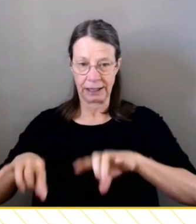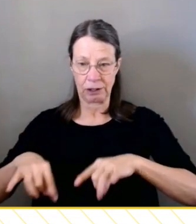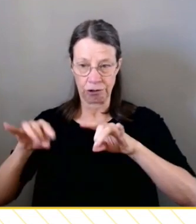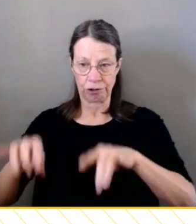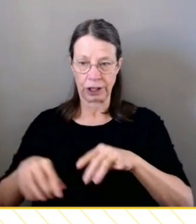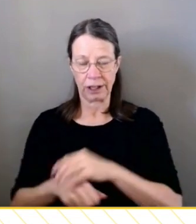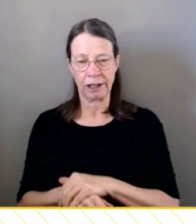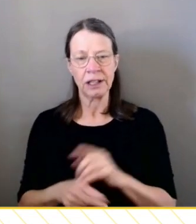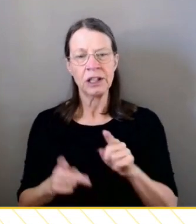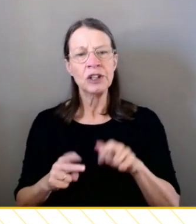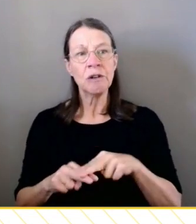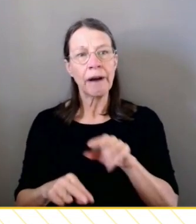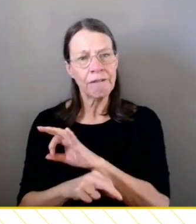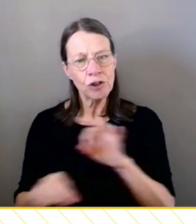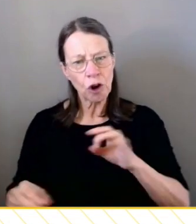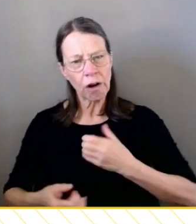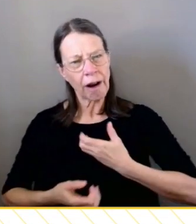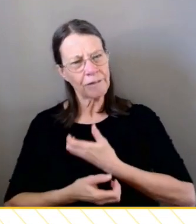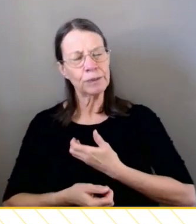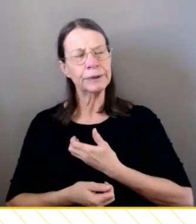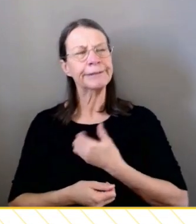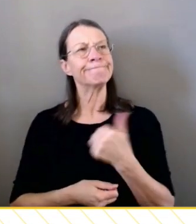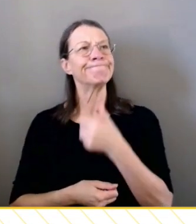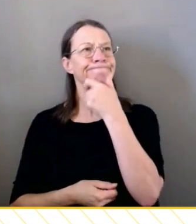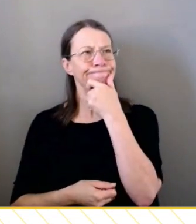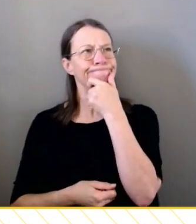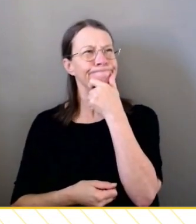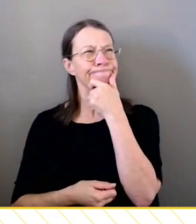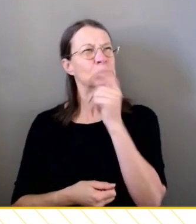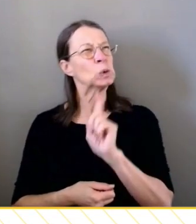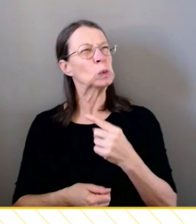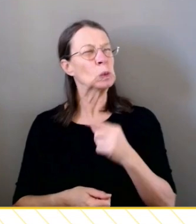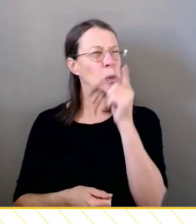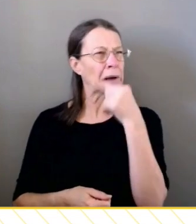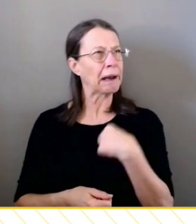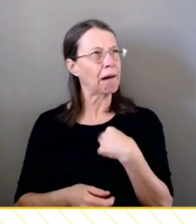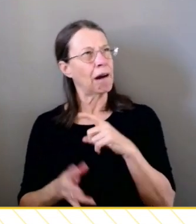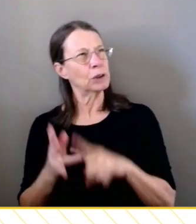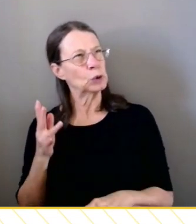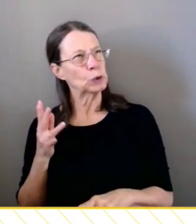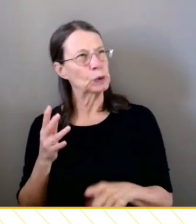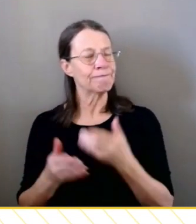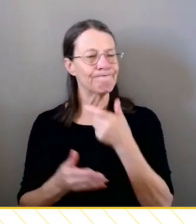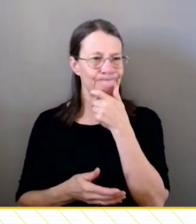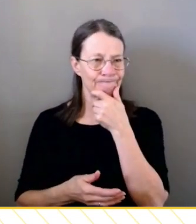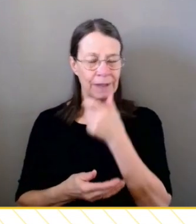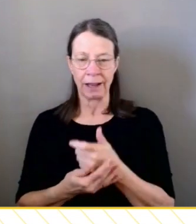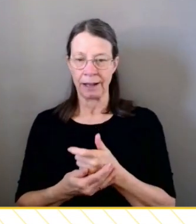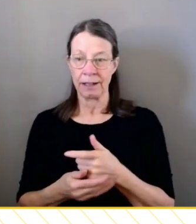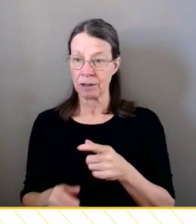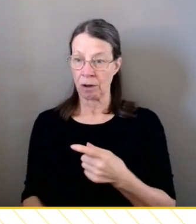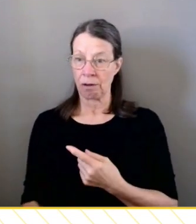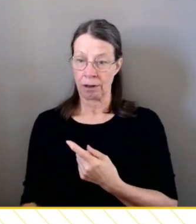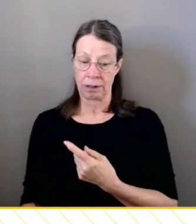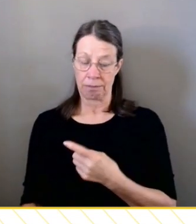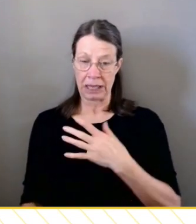leap into action to think what can we do as individuals, as organisations